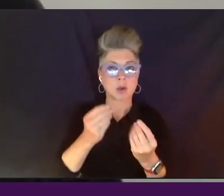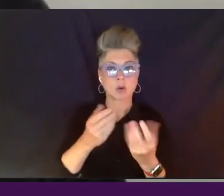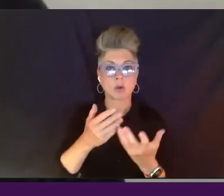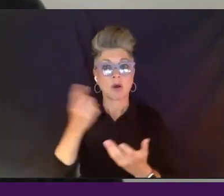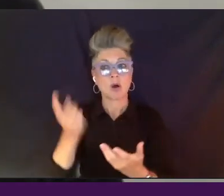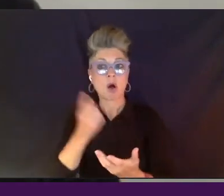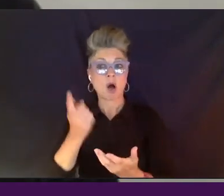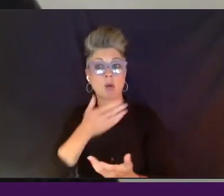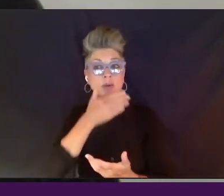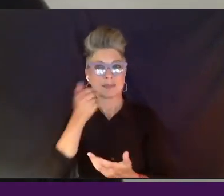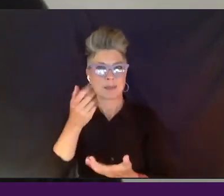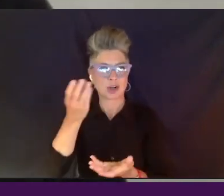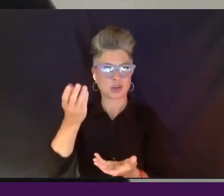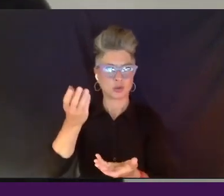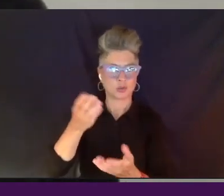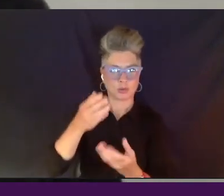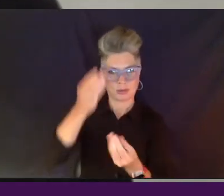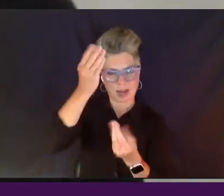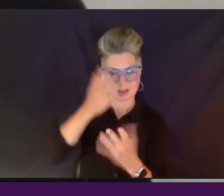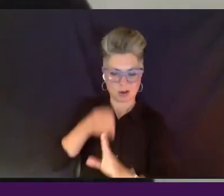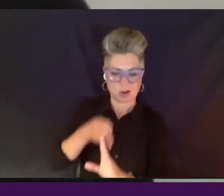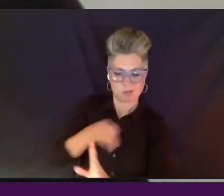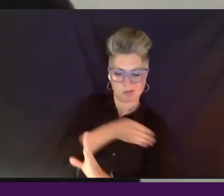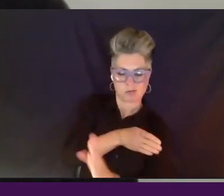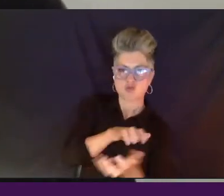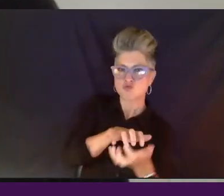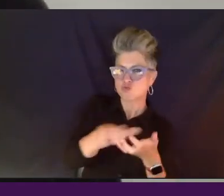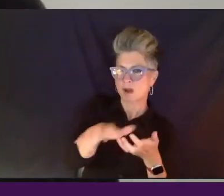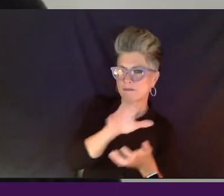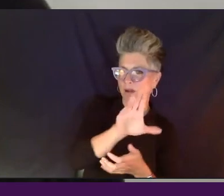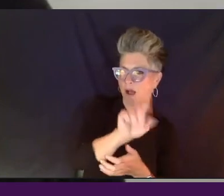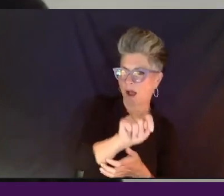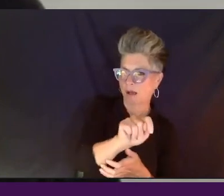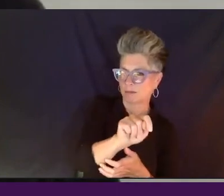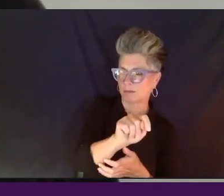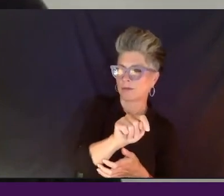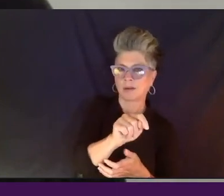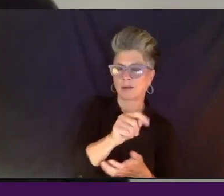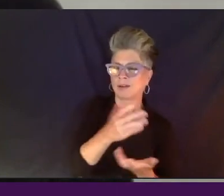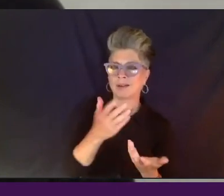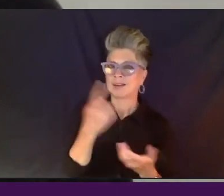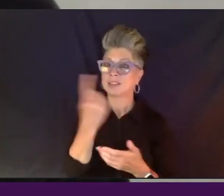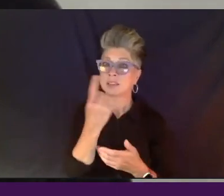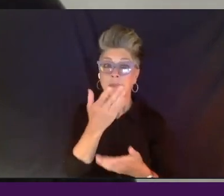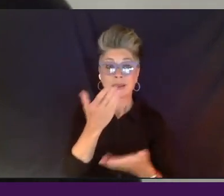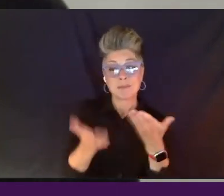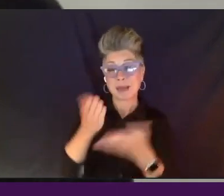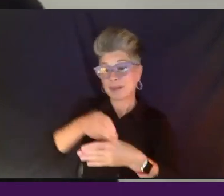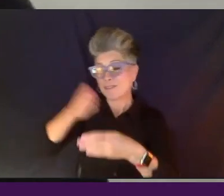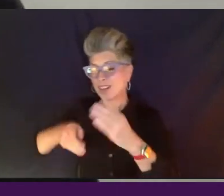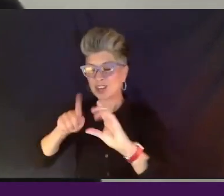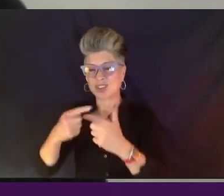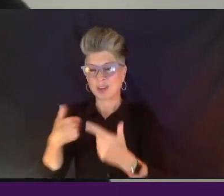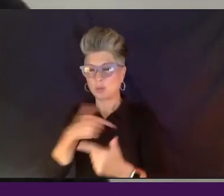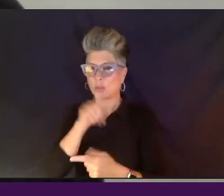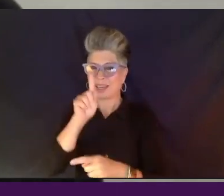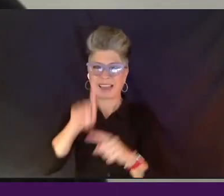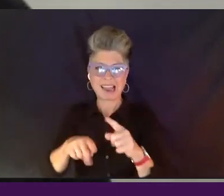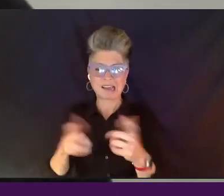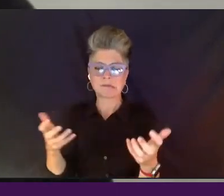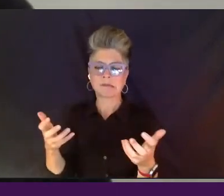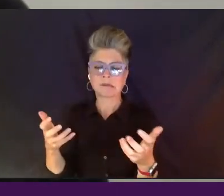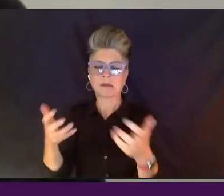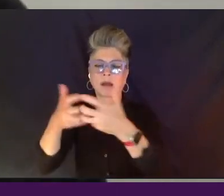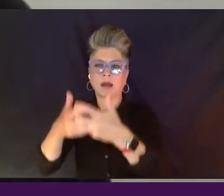rough cut or a fine cut, because something might be finished, and it just might not fit, and it becomes tougher. But you can,